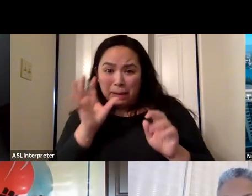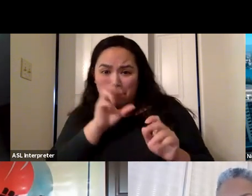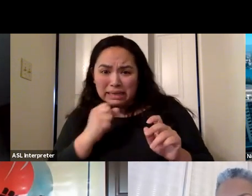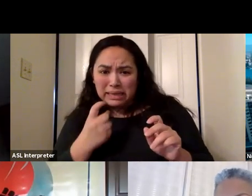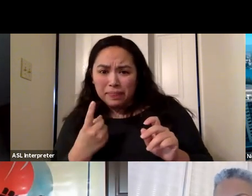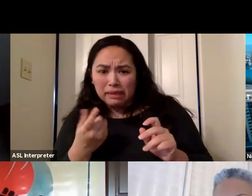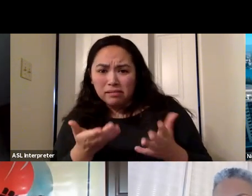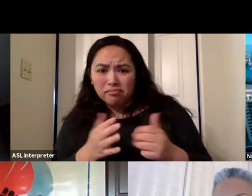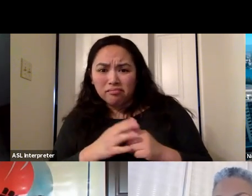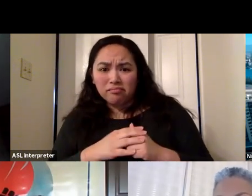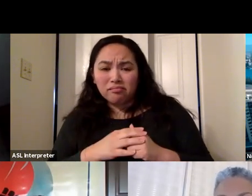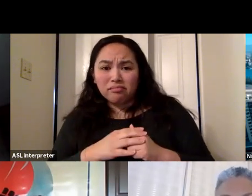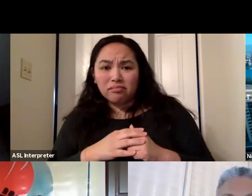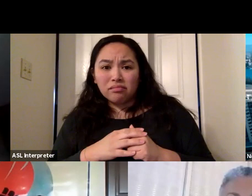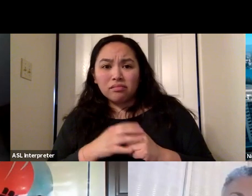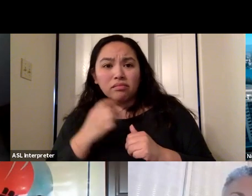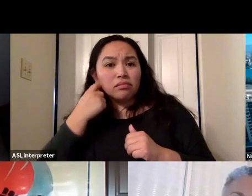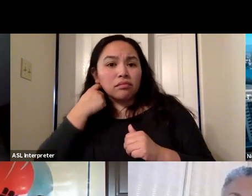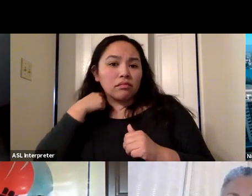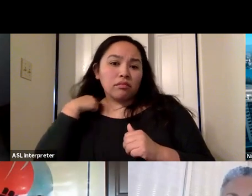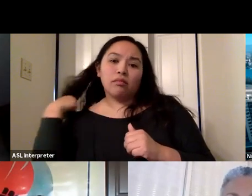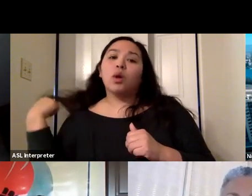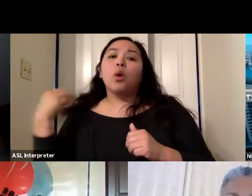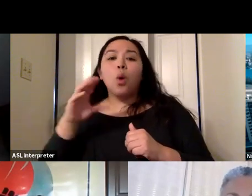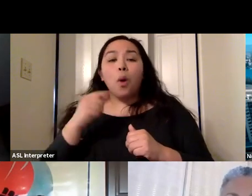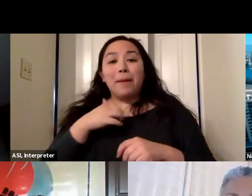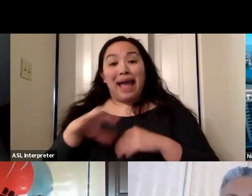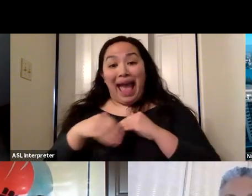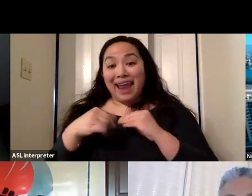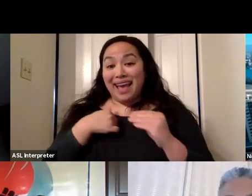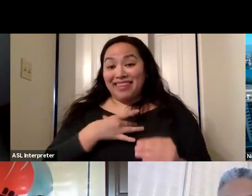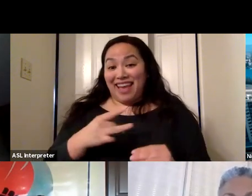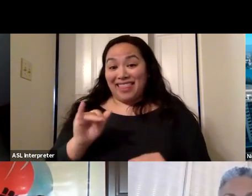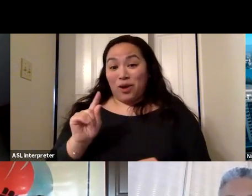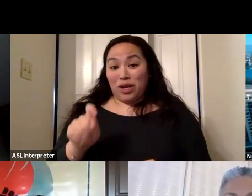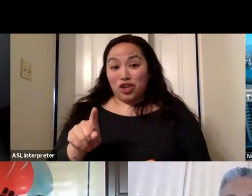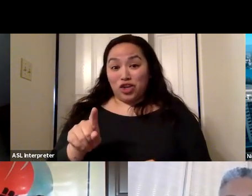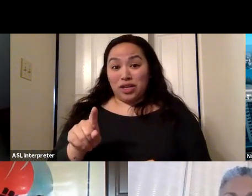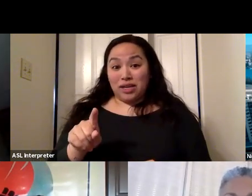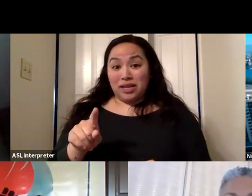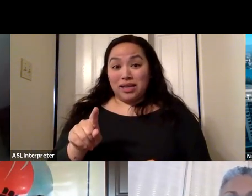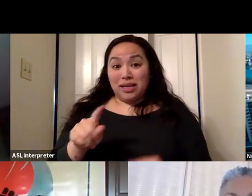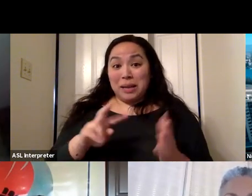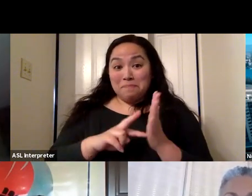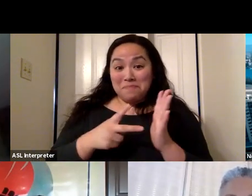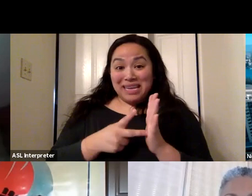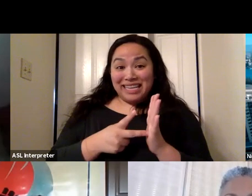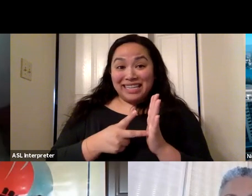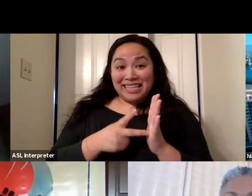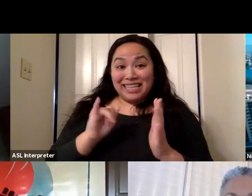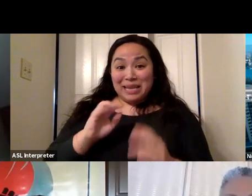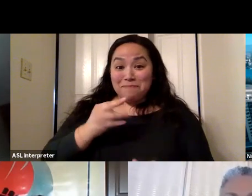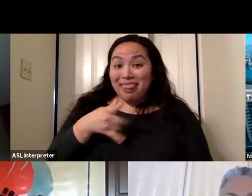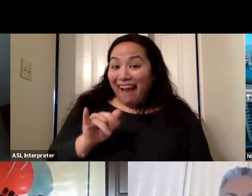terms of the next steps? I don't think you miss anything. I'll just say that I like the question because that implies that you got a covid test. And so I think